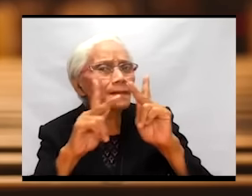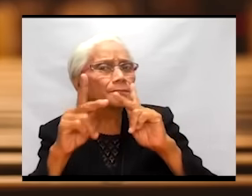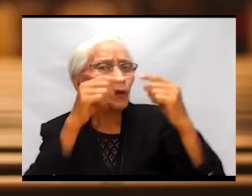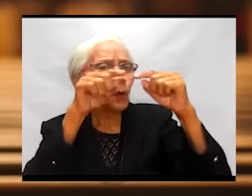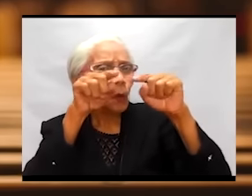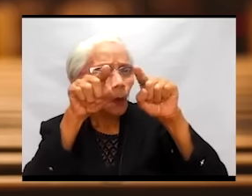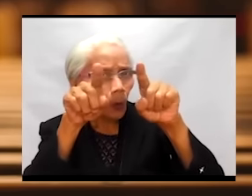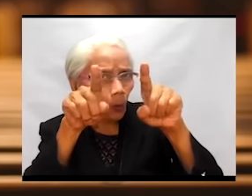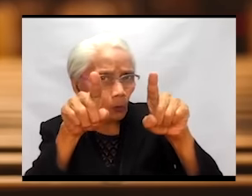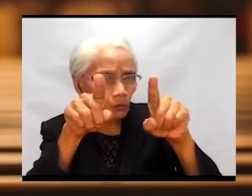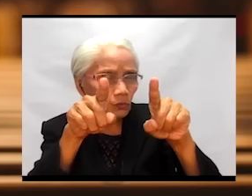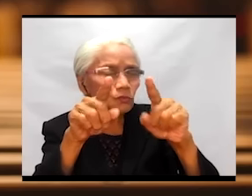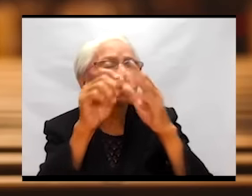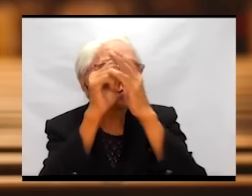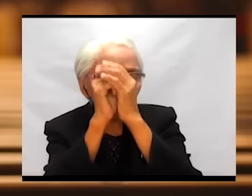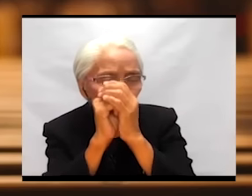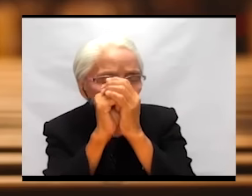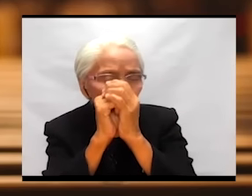the desert.